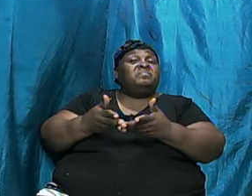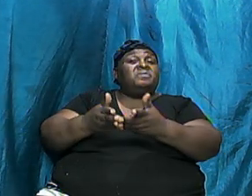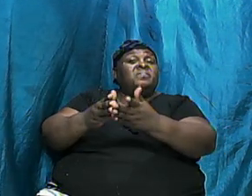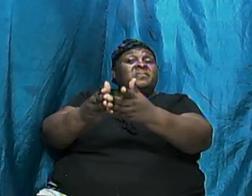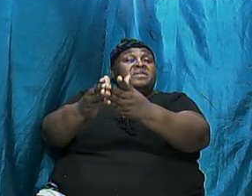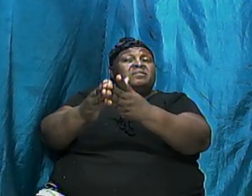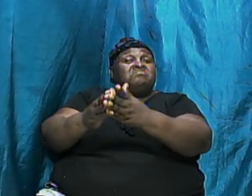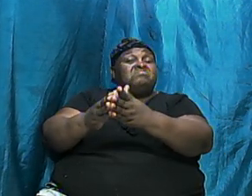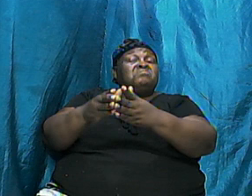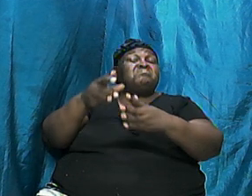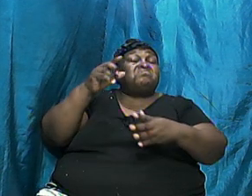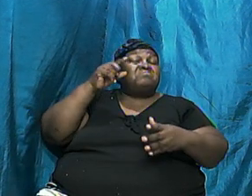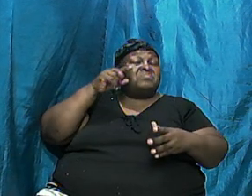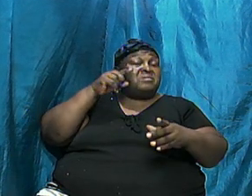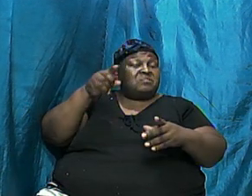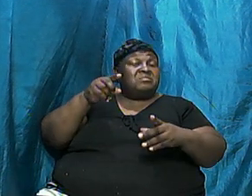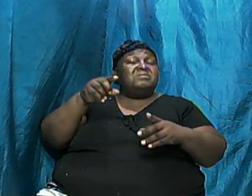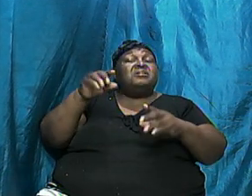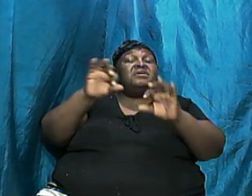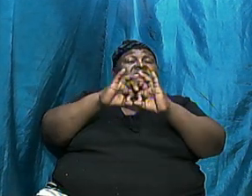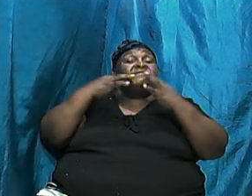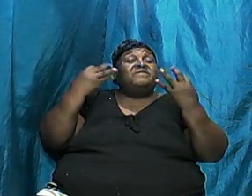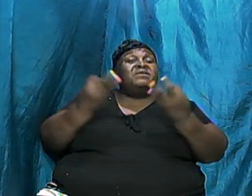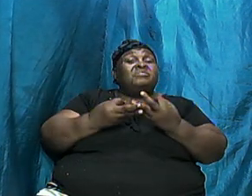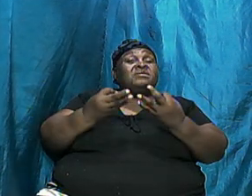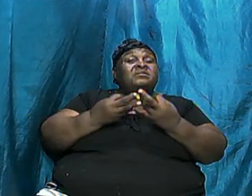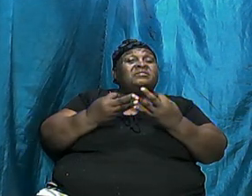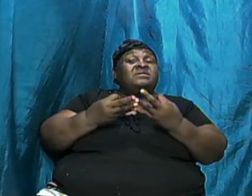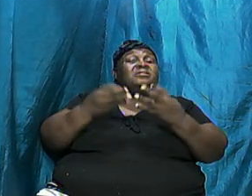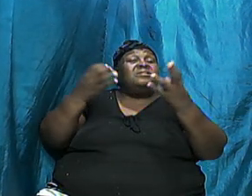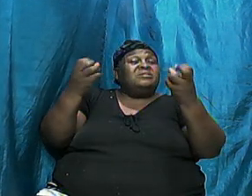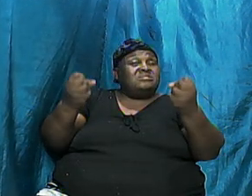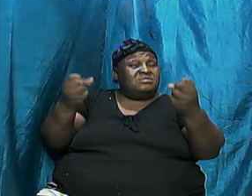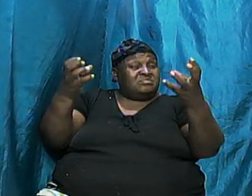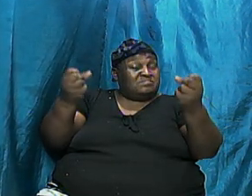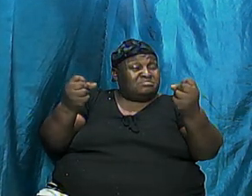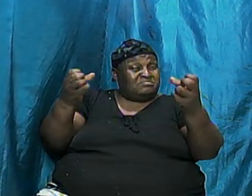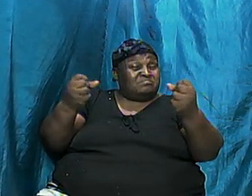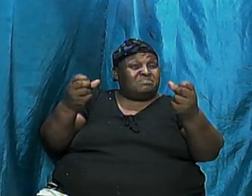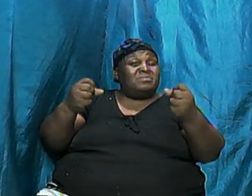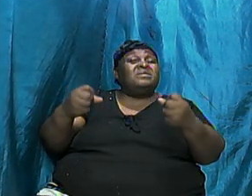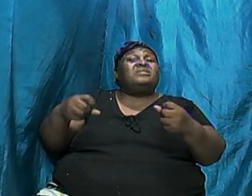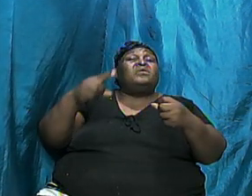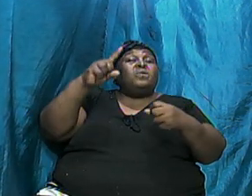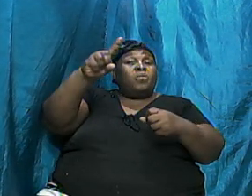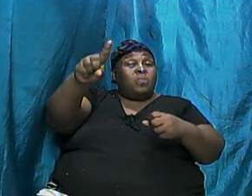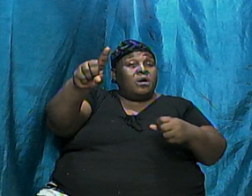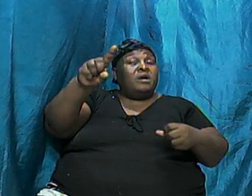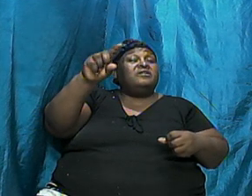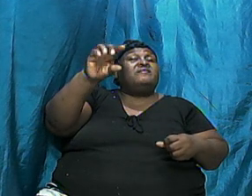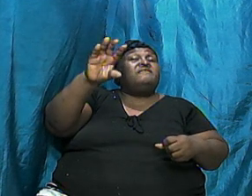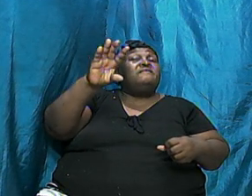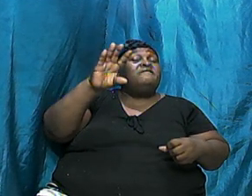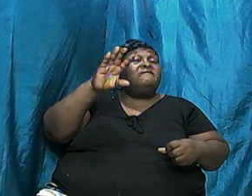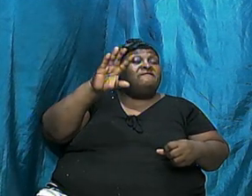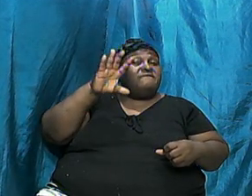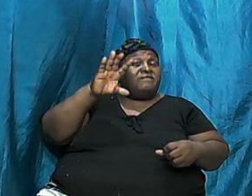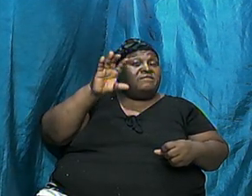and his family. And that was symbolic, typified. The one forty-four thousand Jews